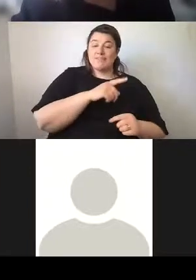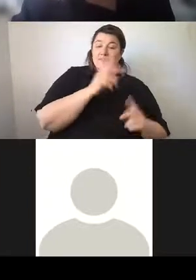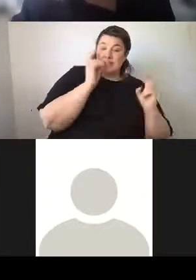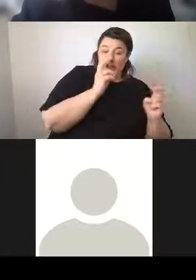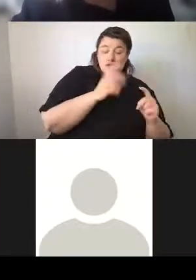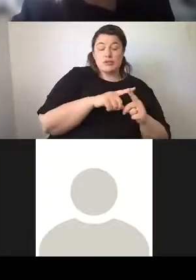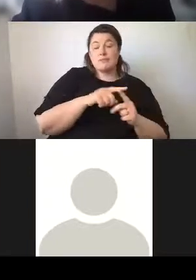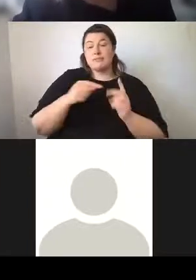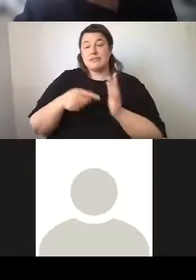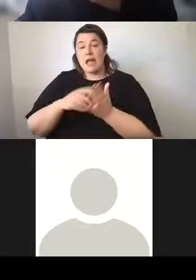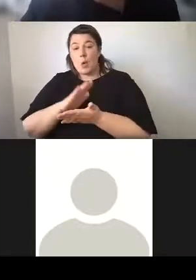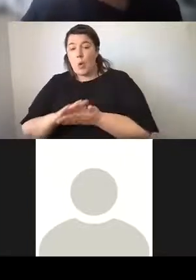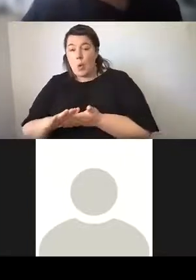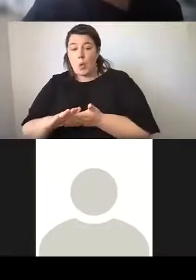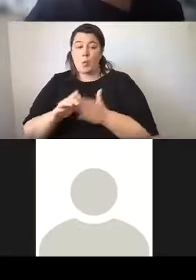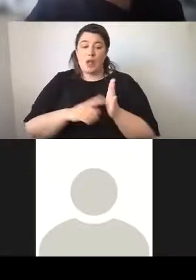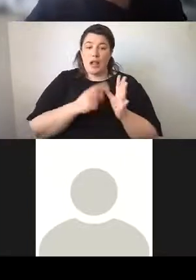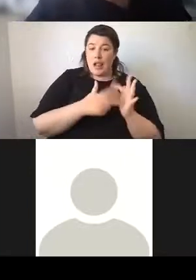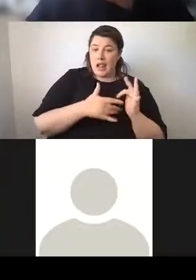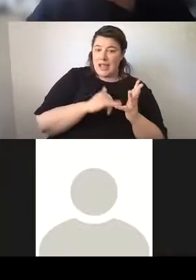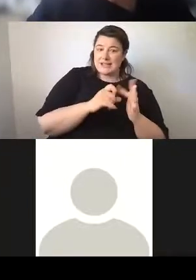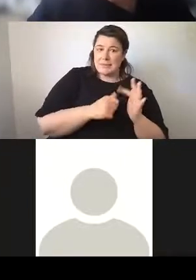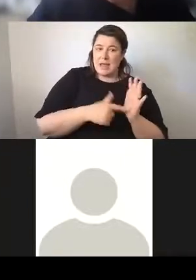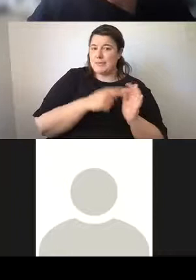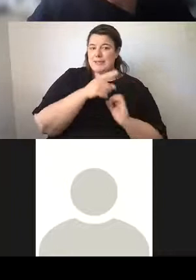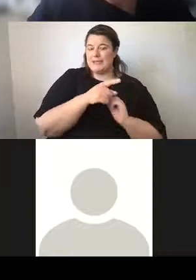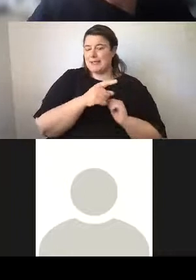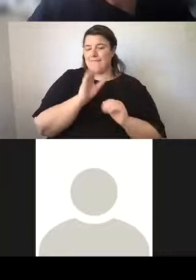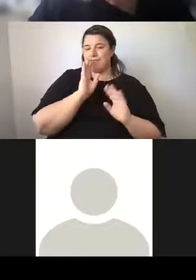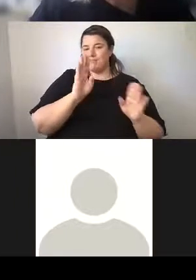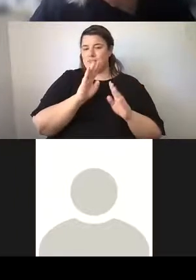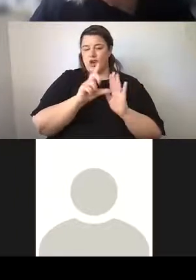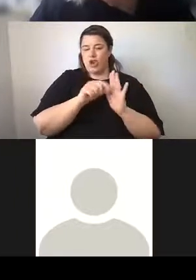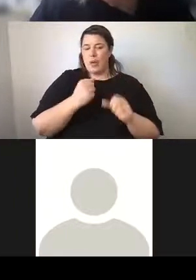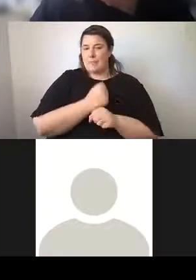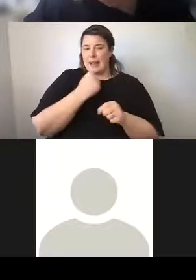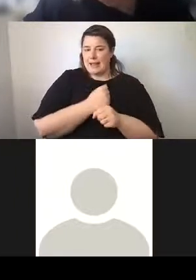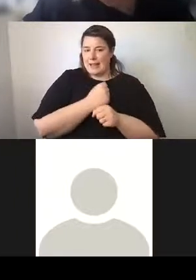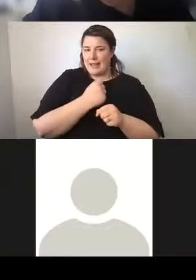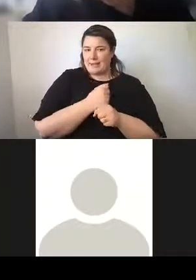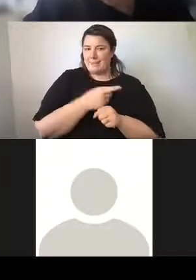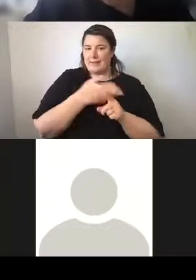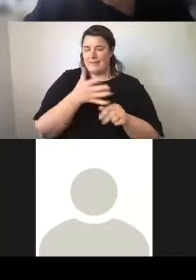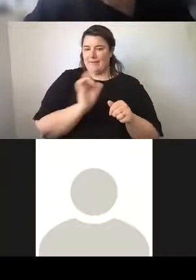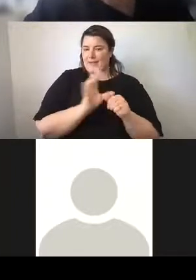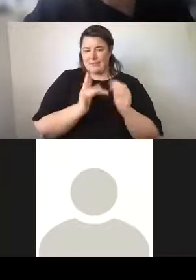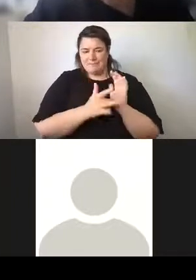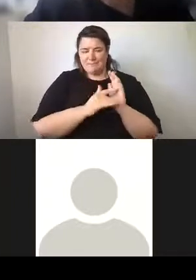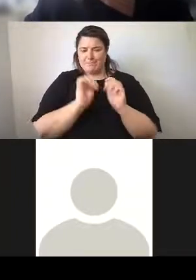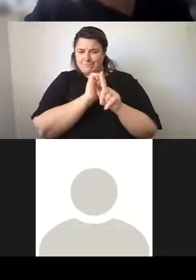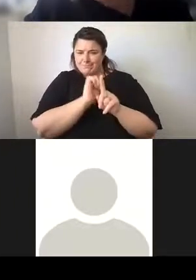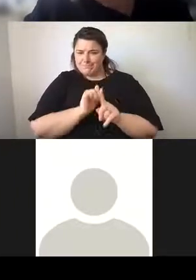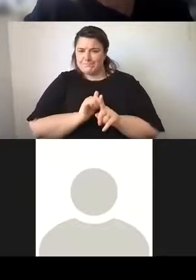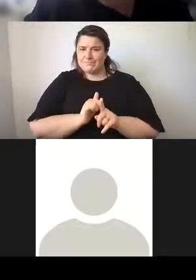to the Lands Department. He's a master clockmaker and an absolutely fabulous technician, and